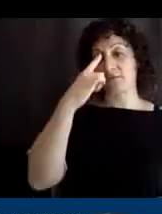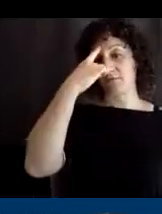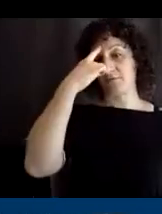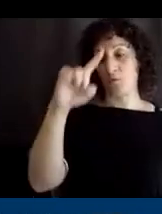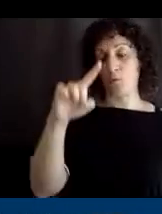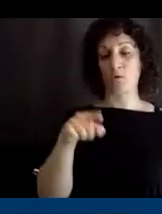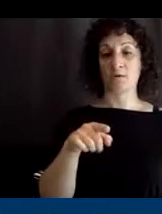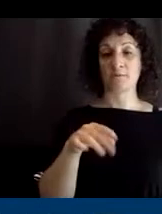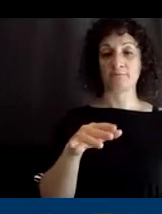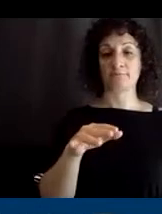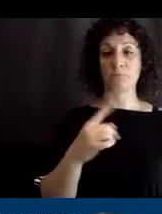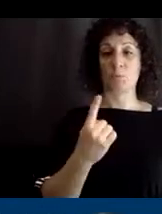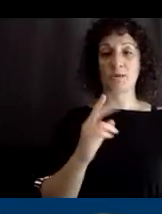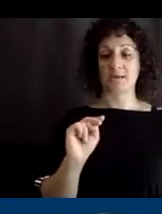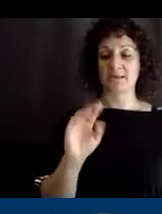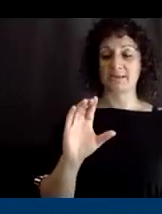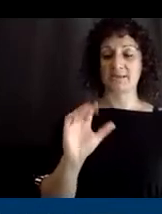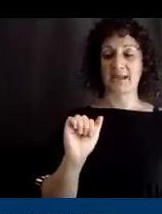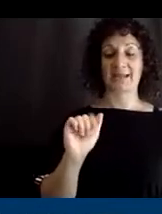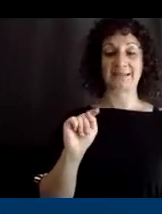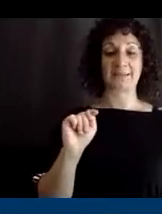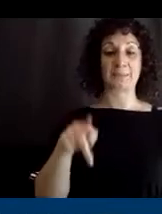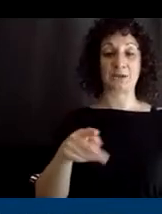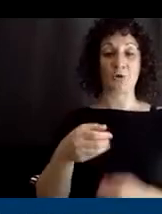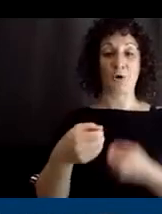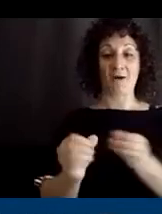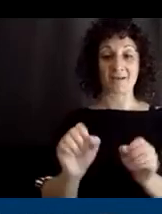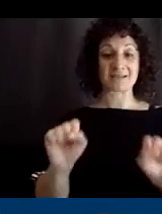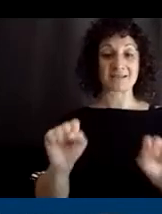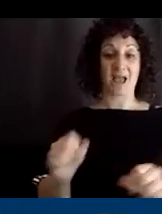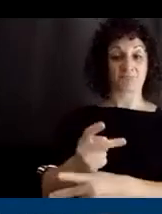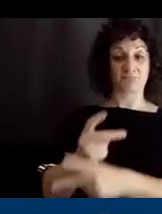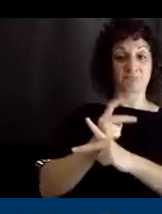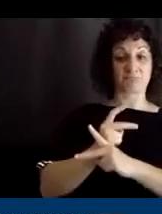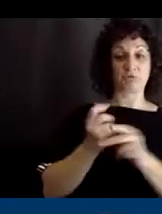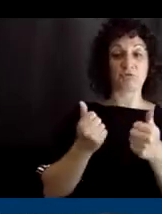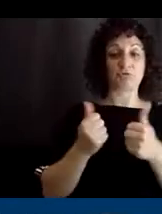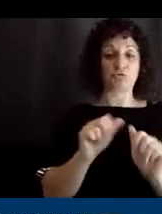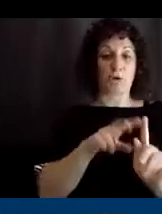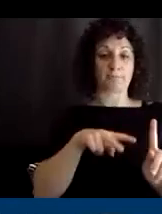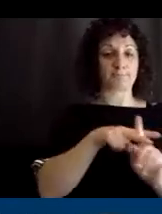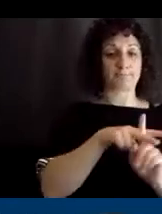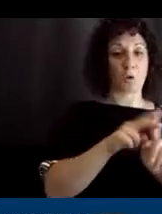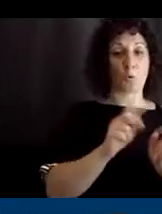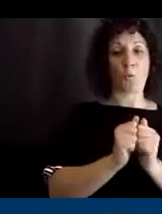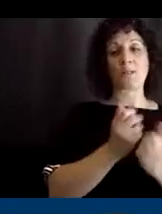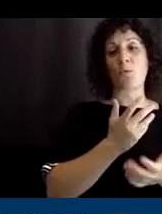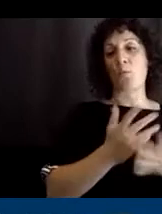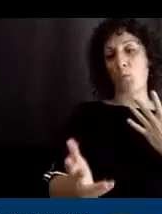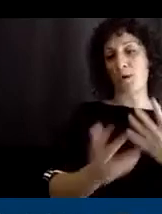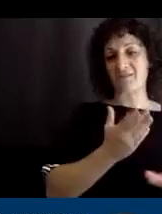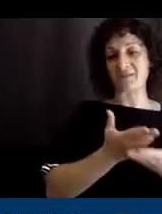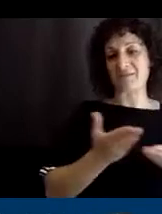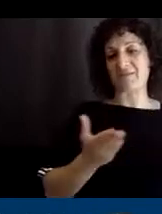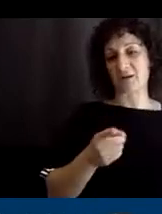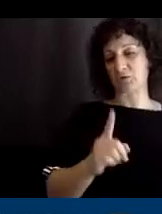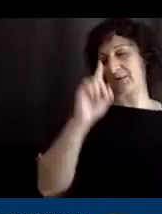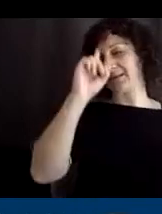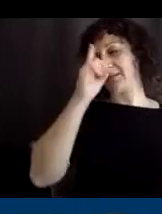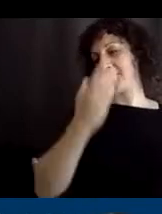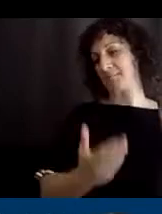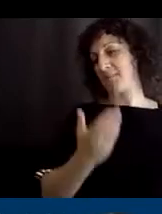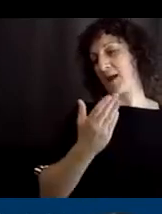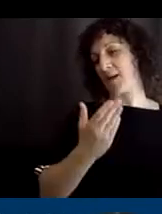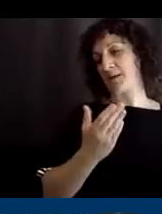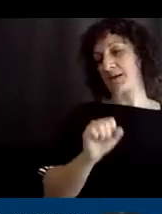one of the NCATP offices to try with whatever device you are thinking about using it with just to make sure that they're compatible